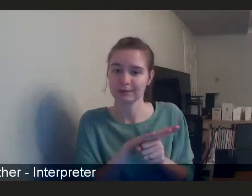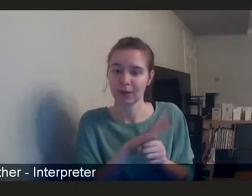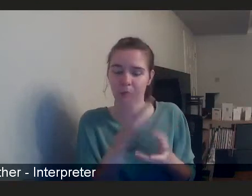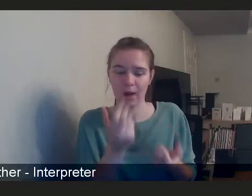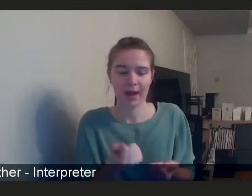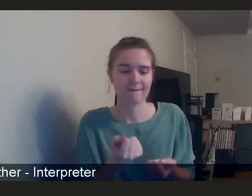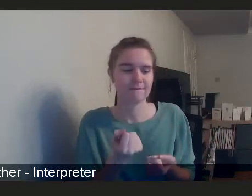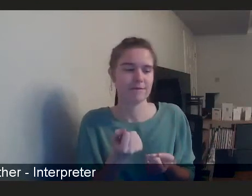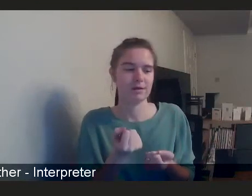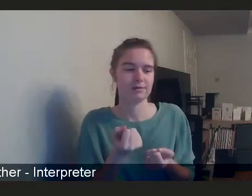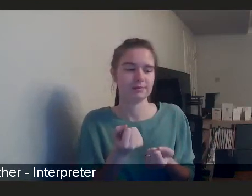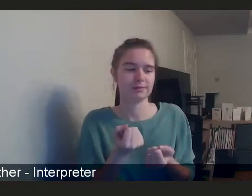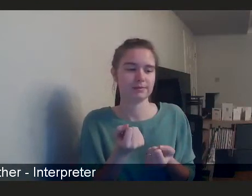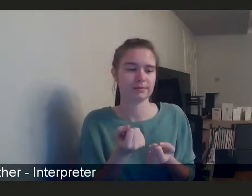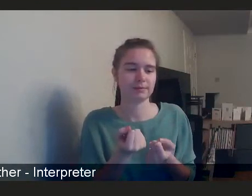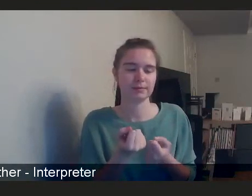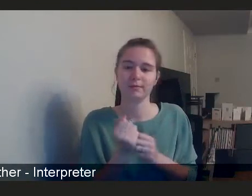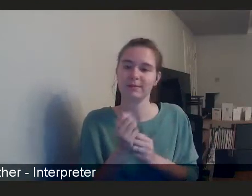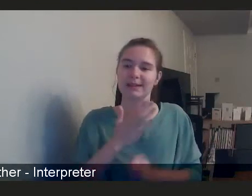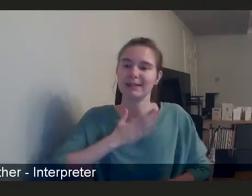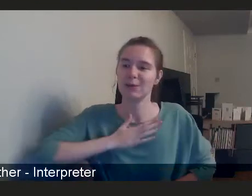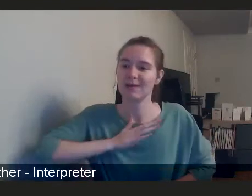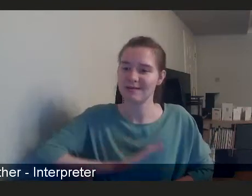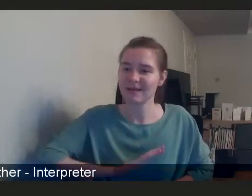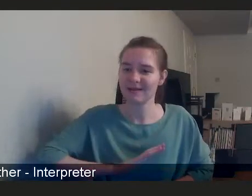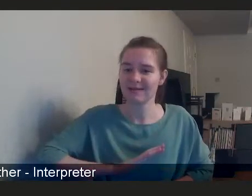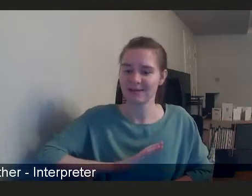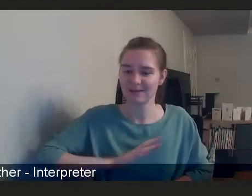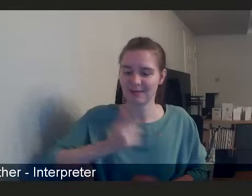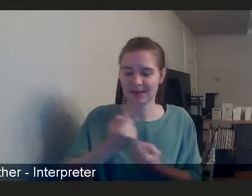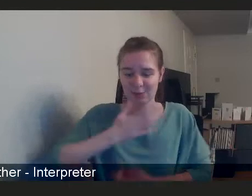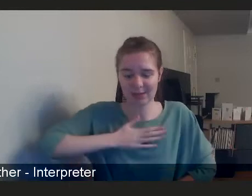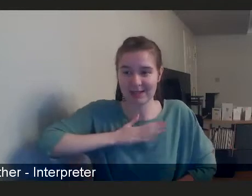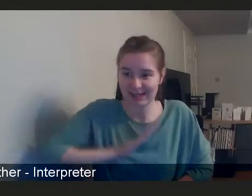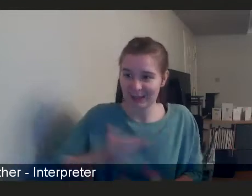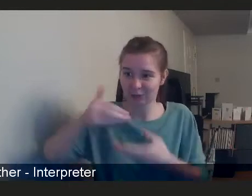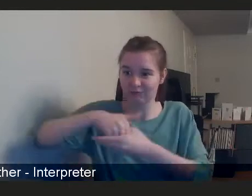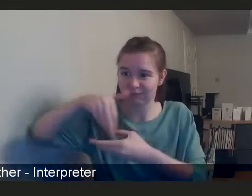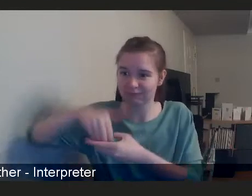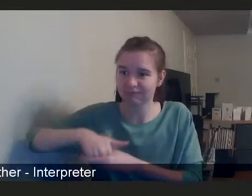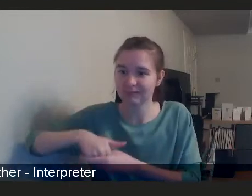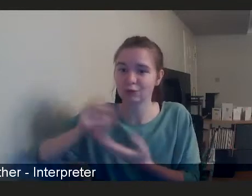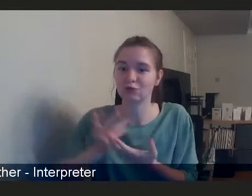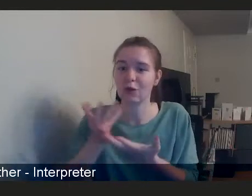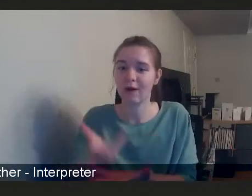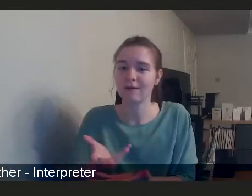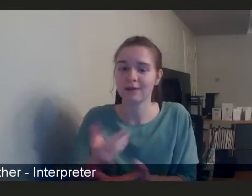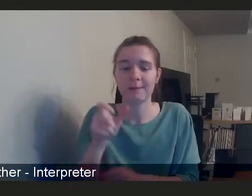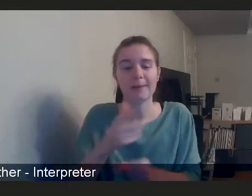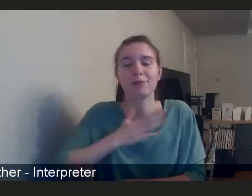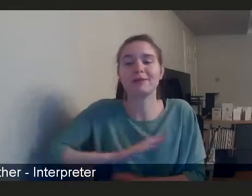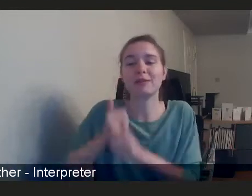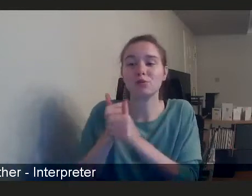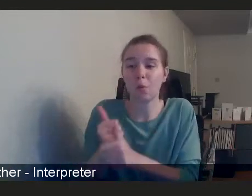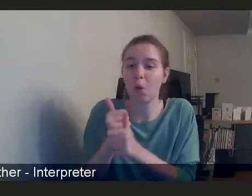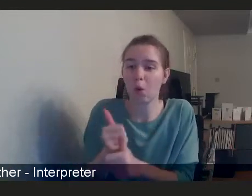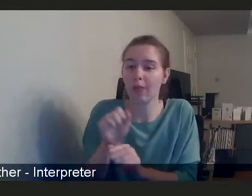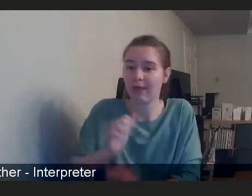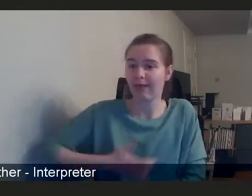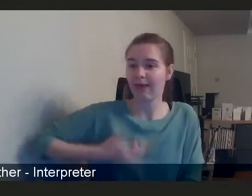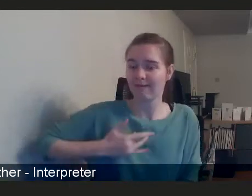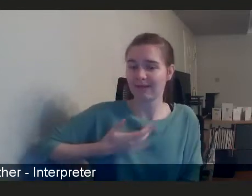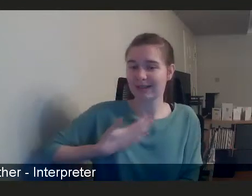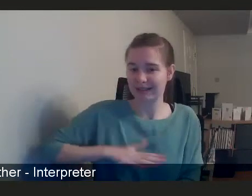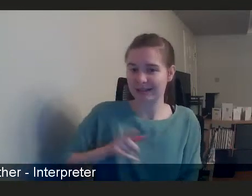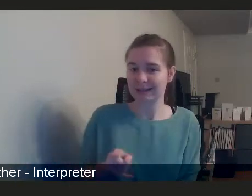of the acute need that needs to go in, but people need the support in their lives. But